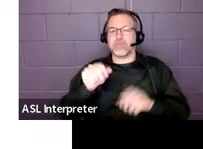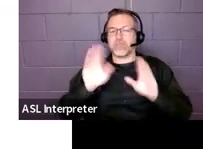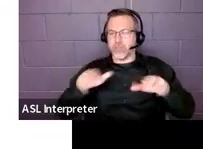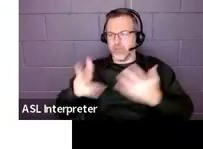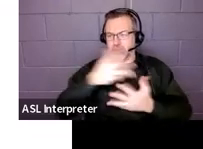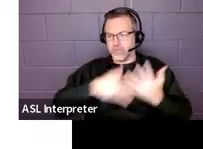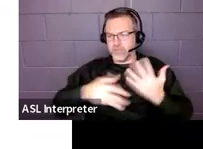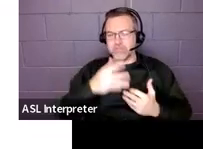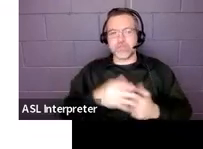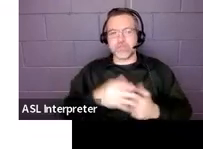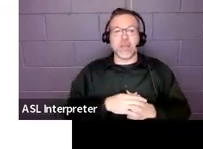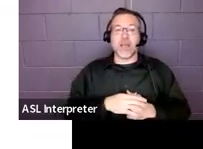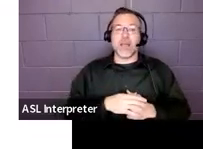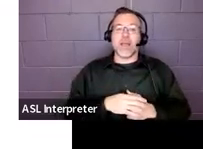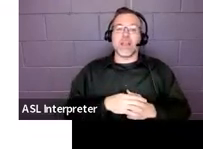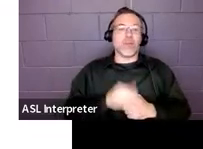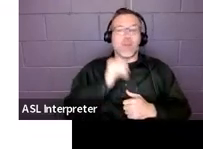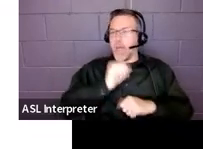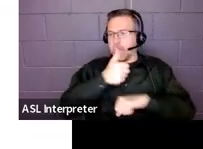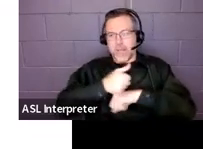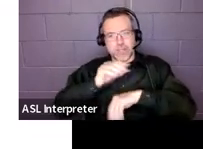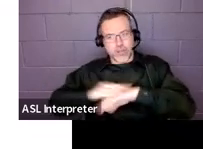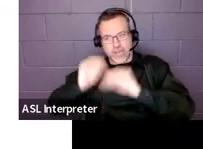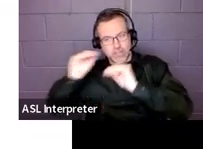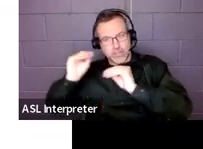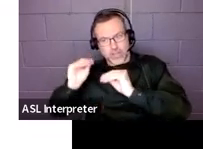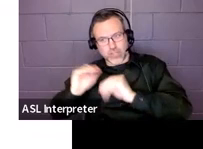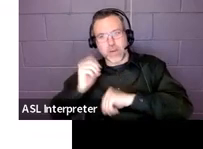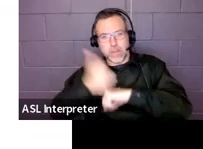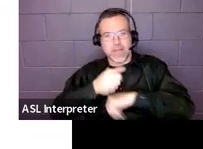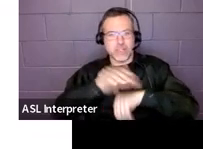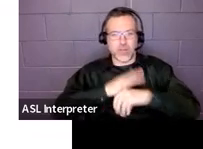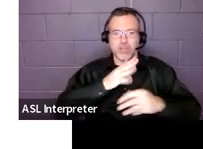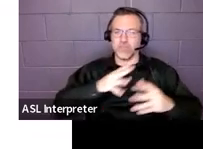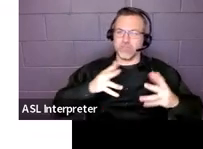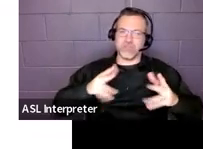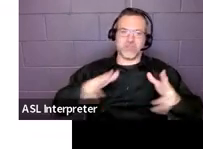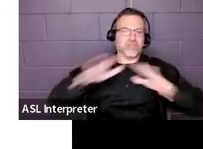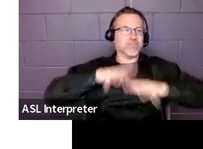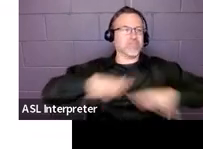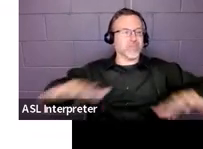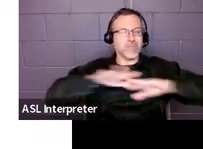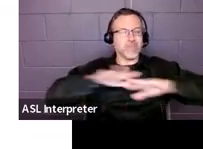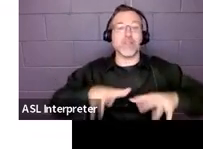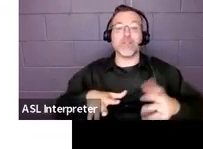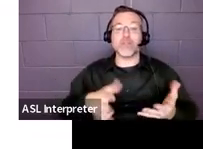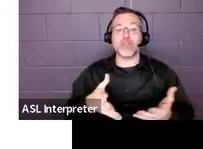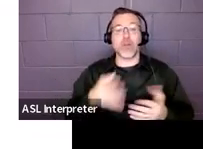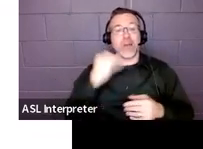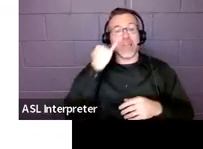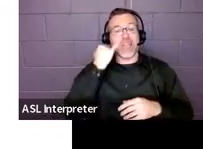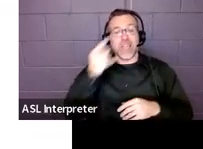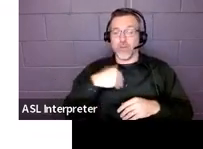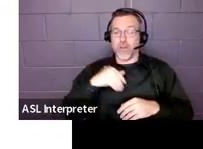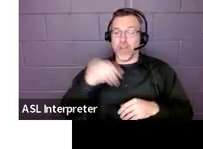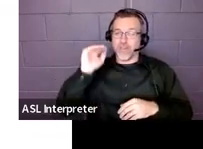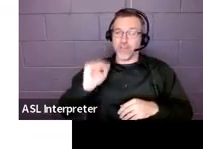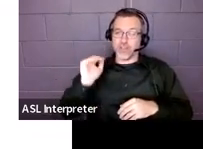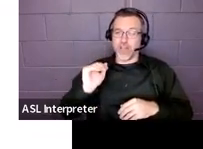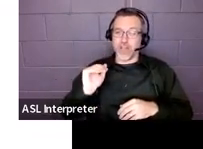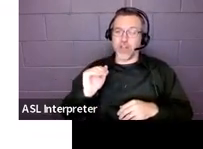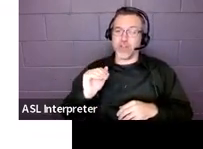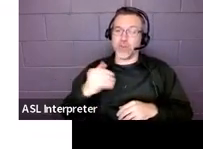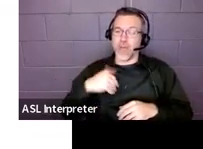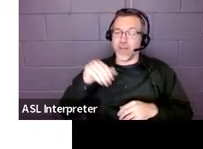environment, not the instruction. So that means that in practice, if you have a child who's getting all push in